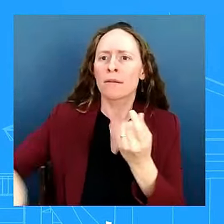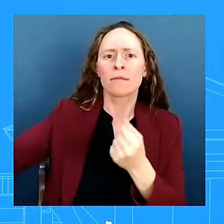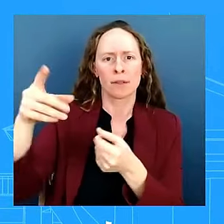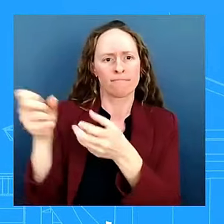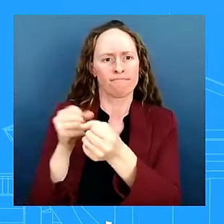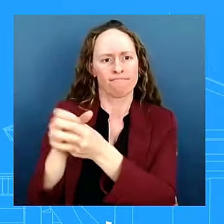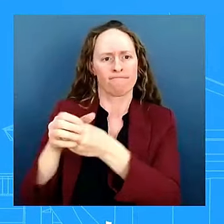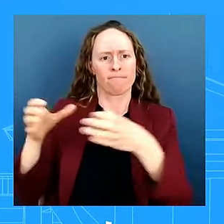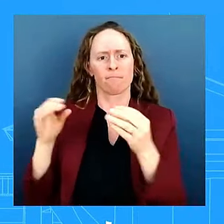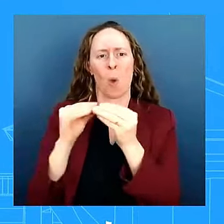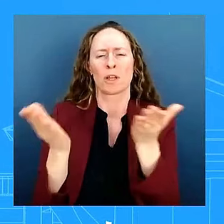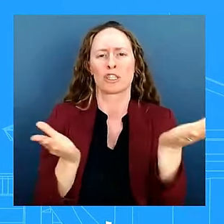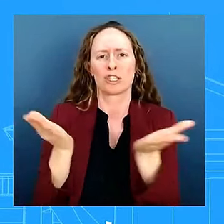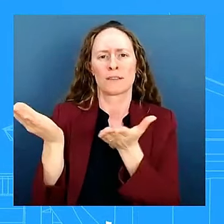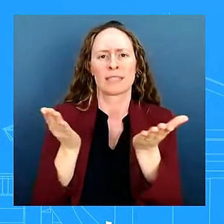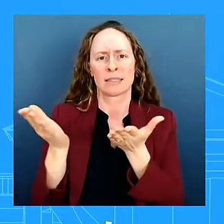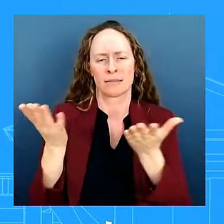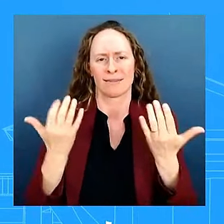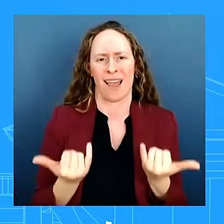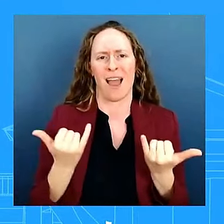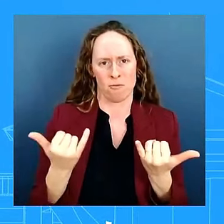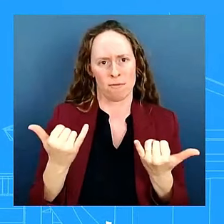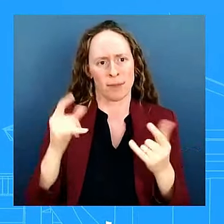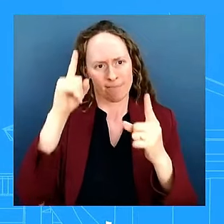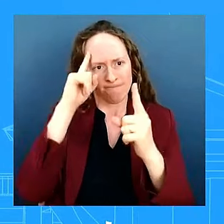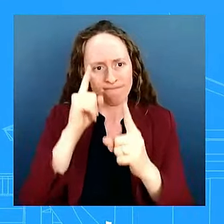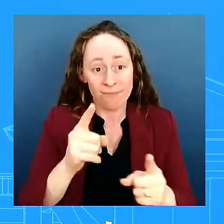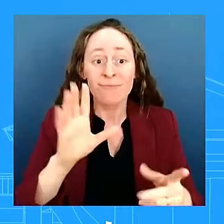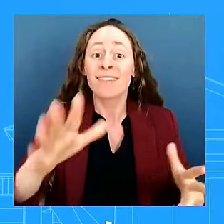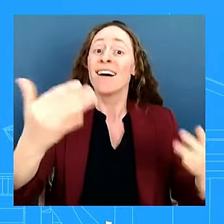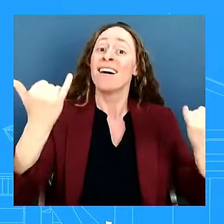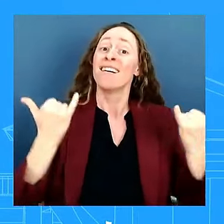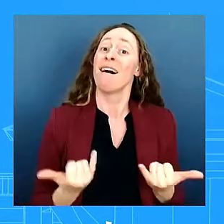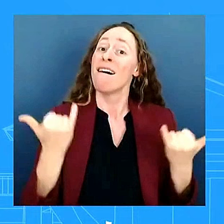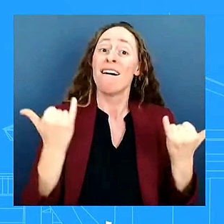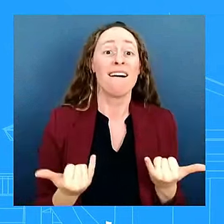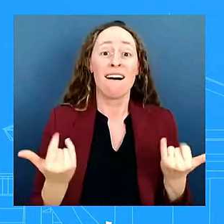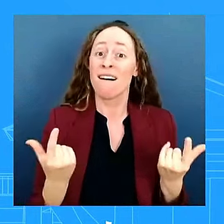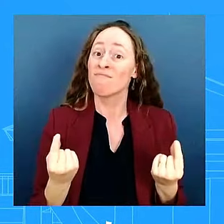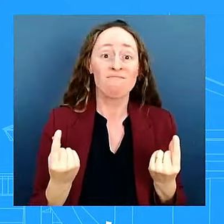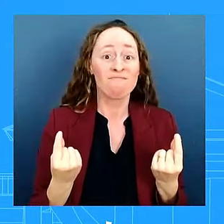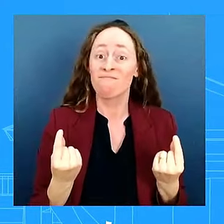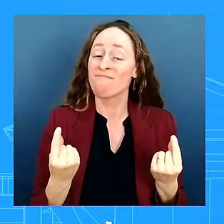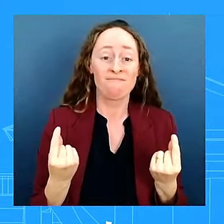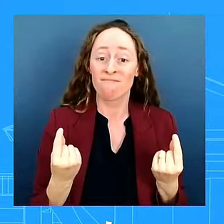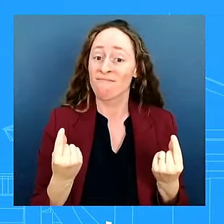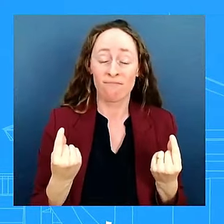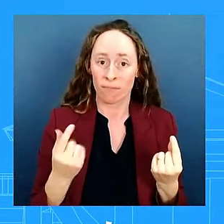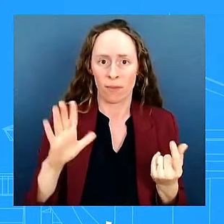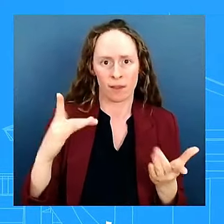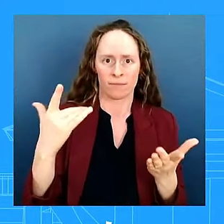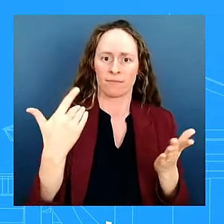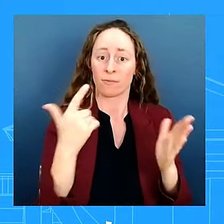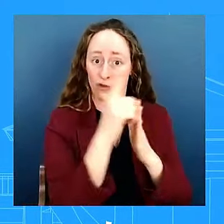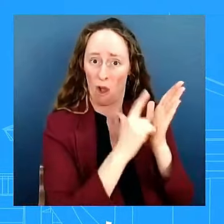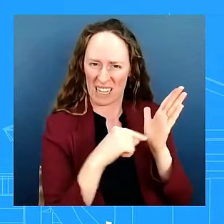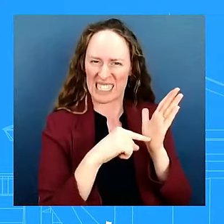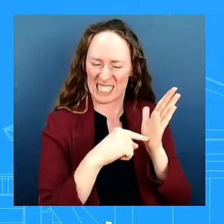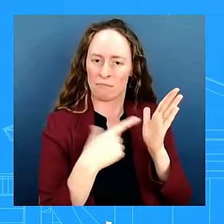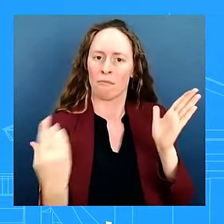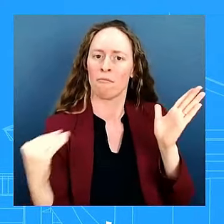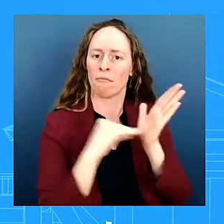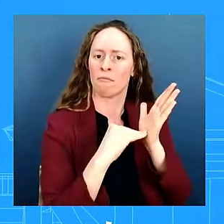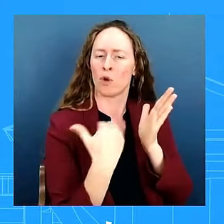keep building on his proudest legislative achievement joe biden is announcing new actions to combat gender